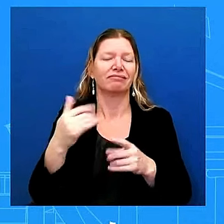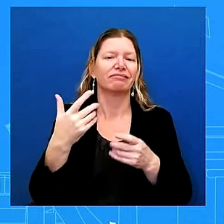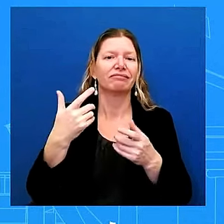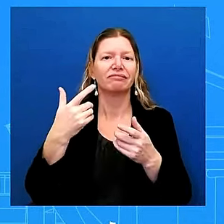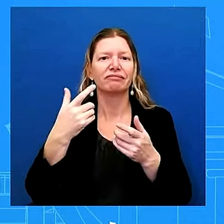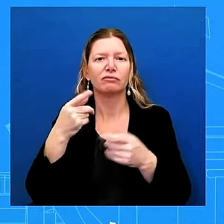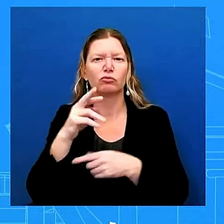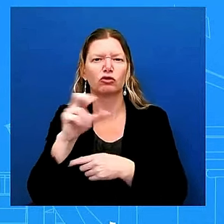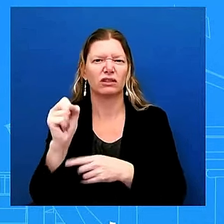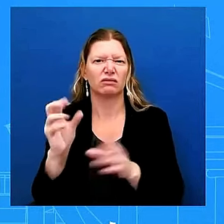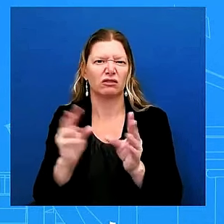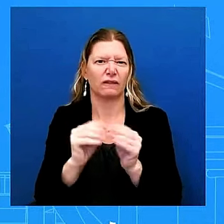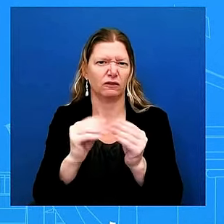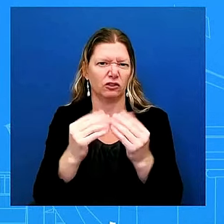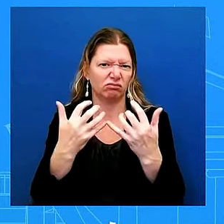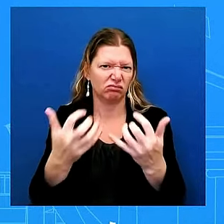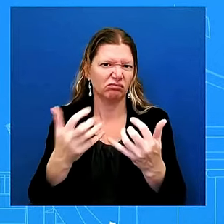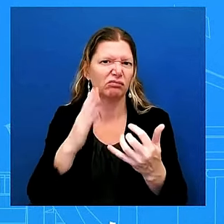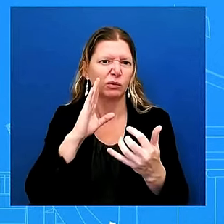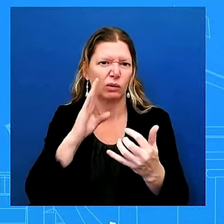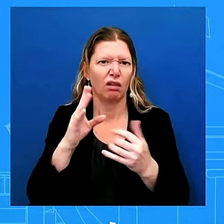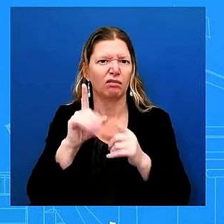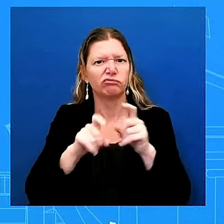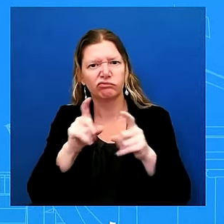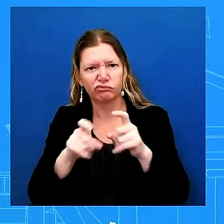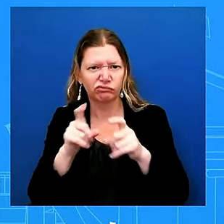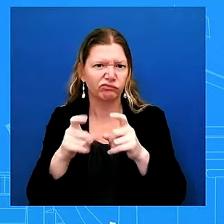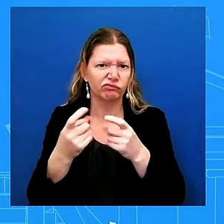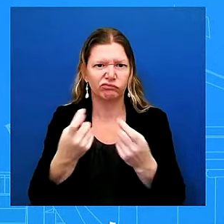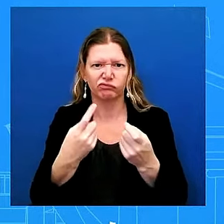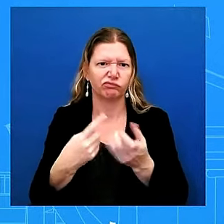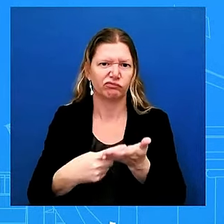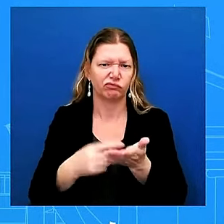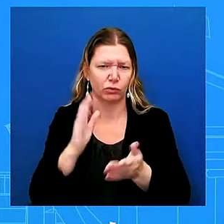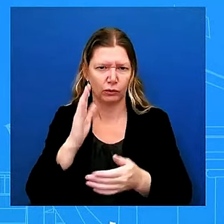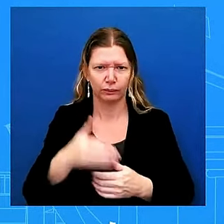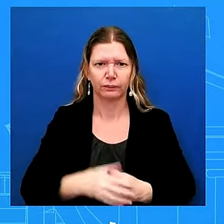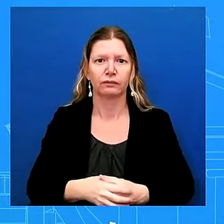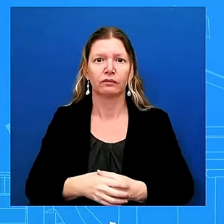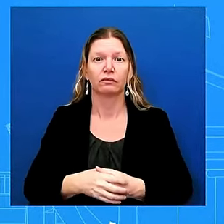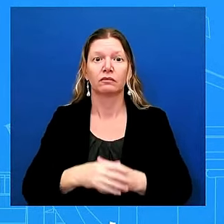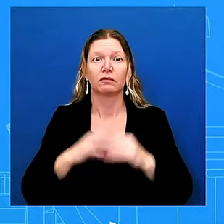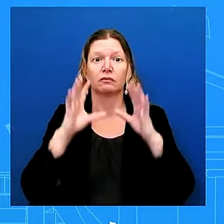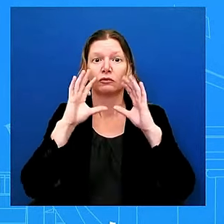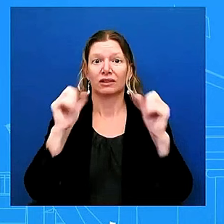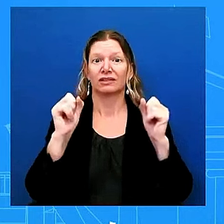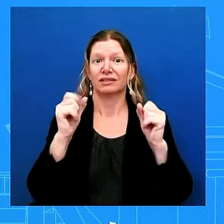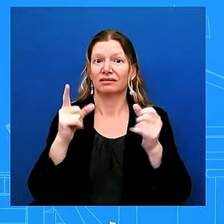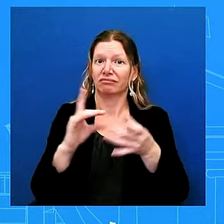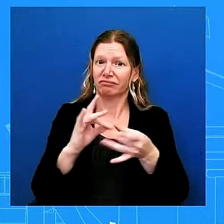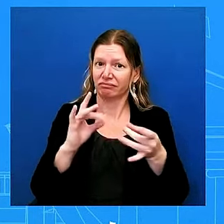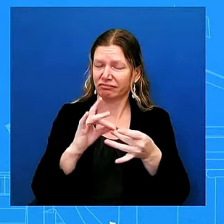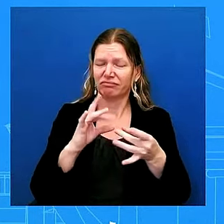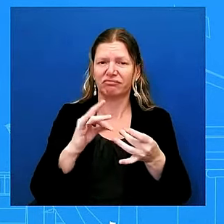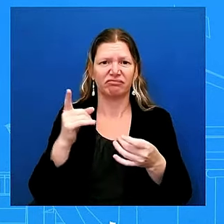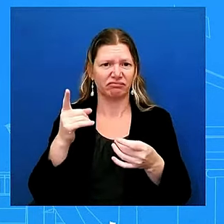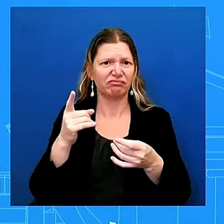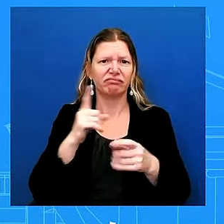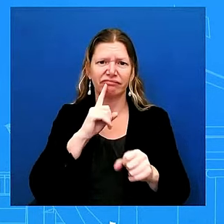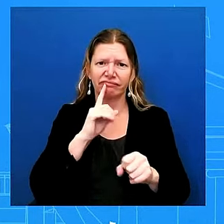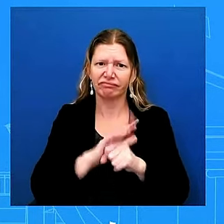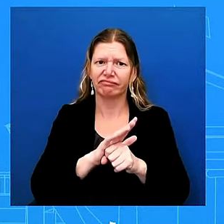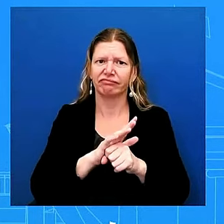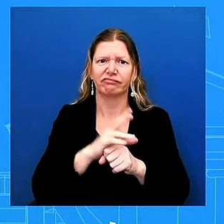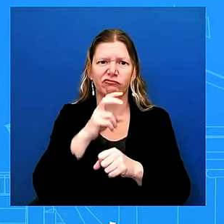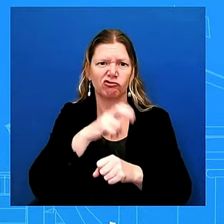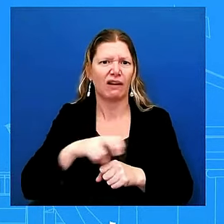as the president said earlier today he is committed to traveling to impacted areas areas later this week as soon as his presence